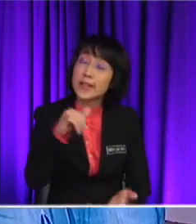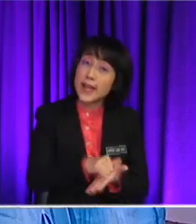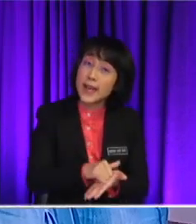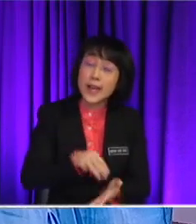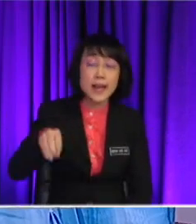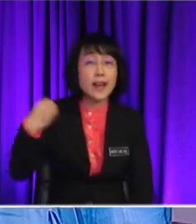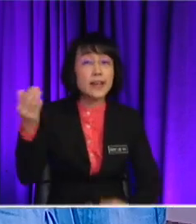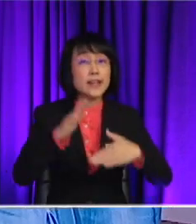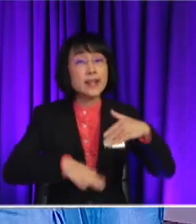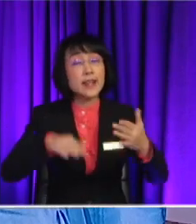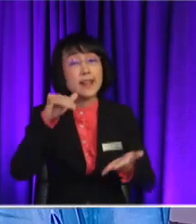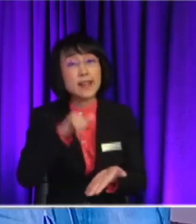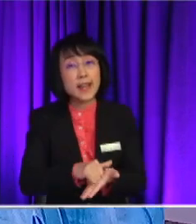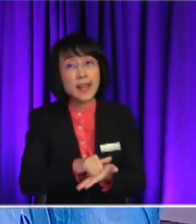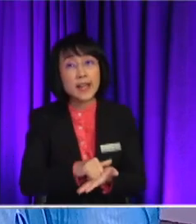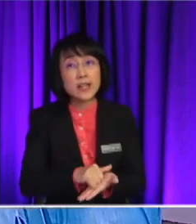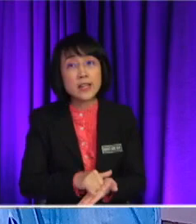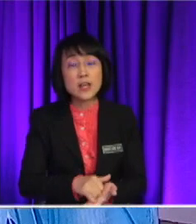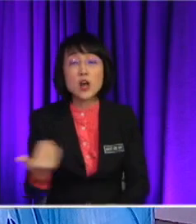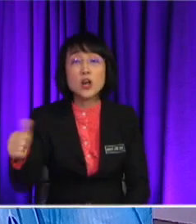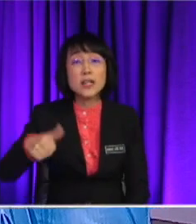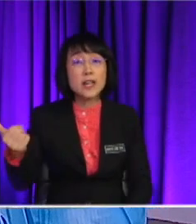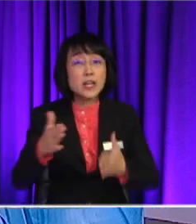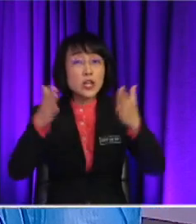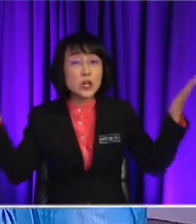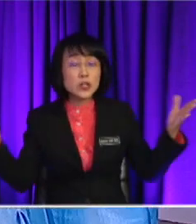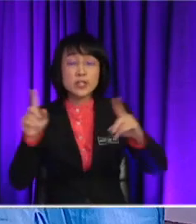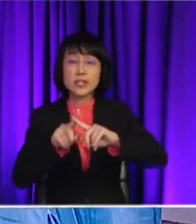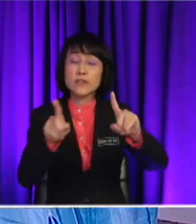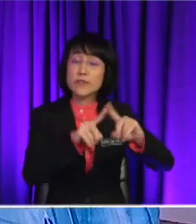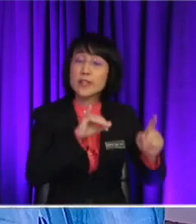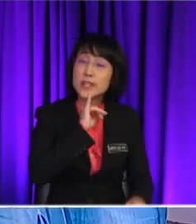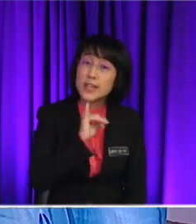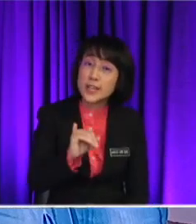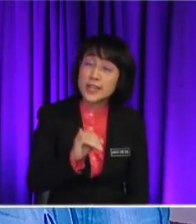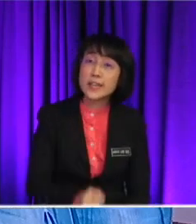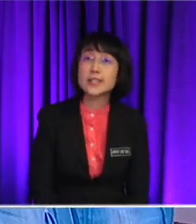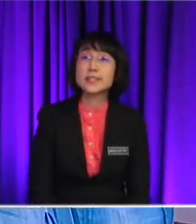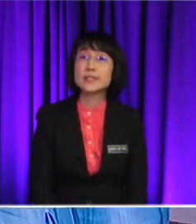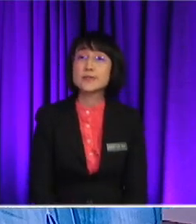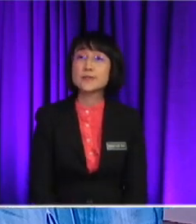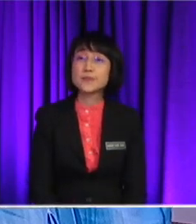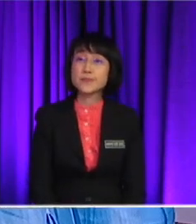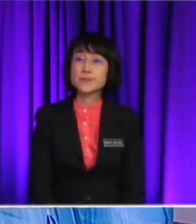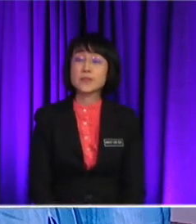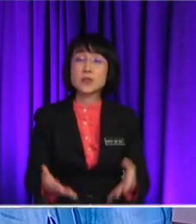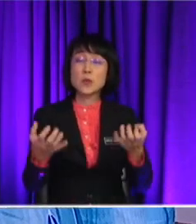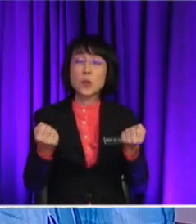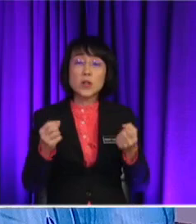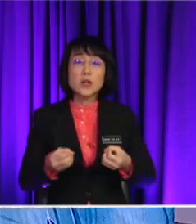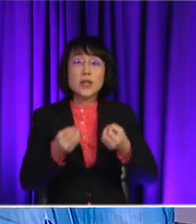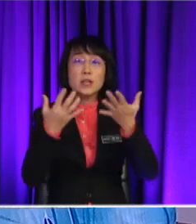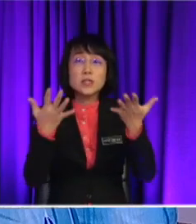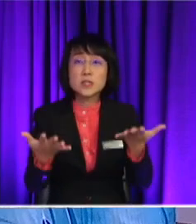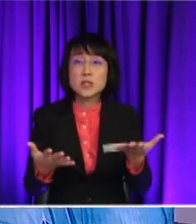Or you can say another huge difference is And then you continue with your point Or you can If you would like to express an